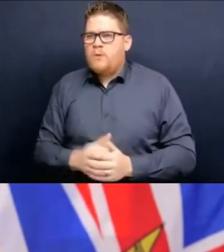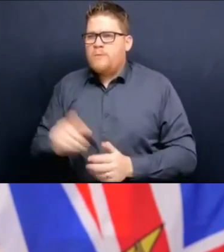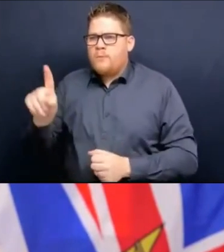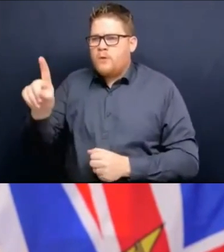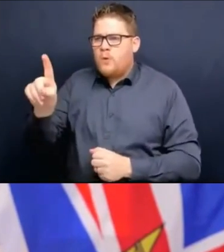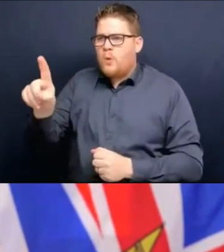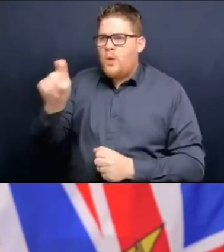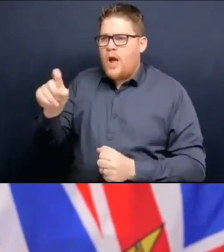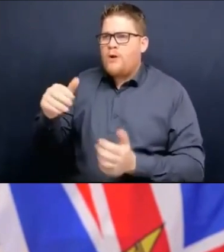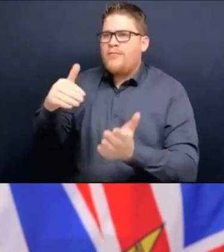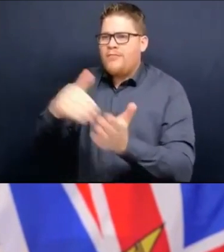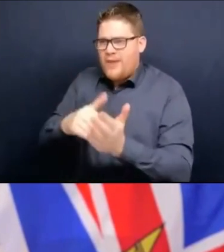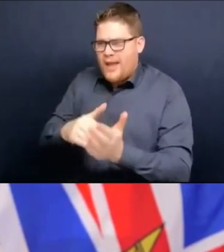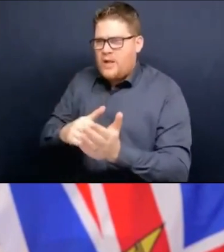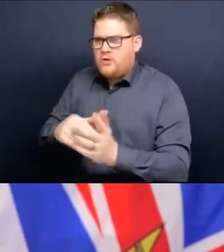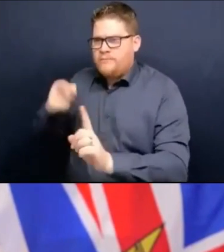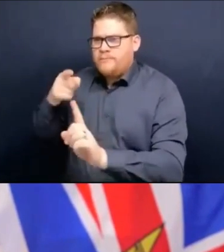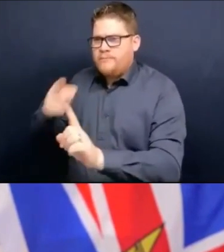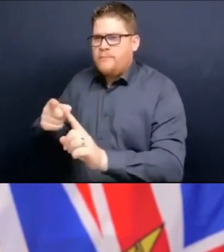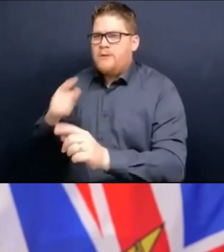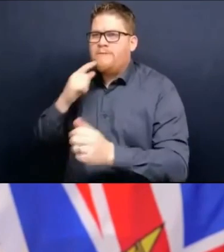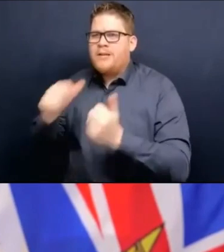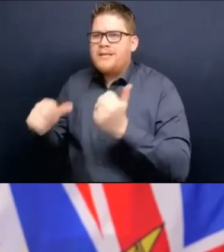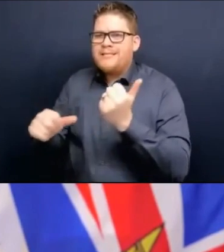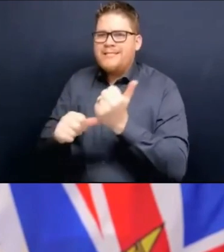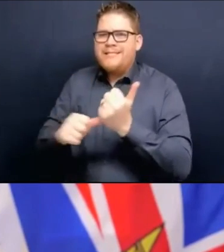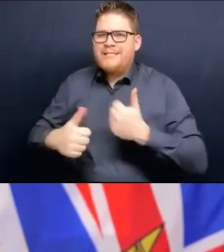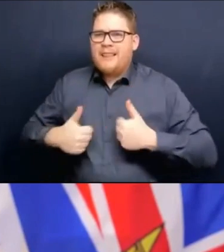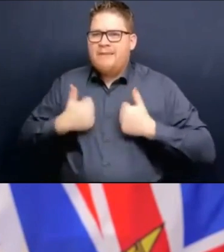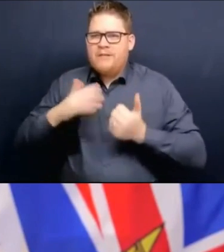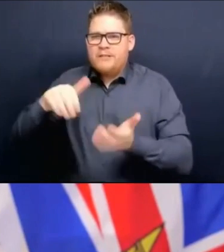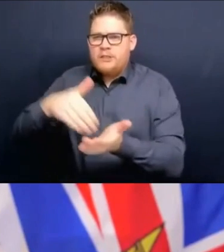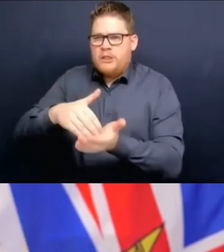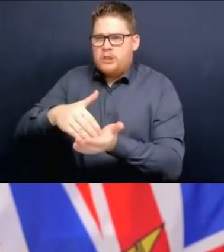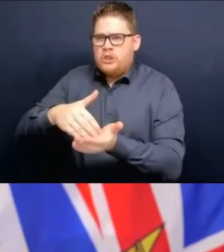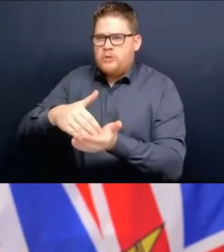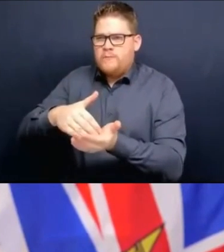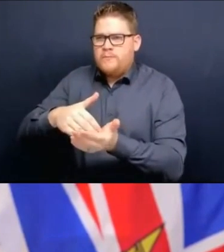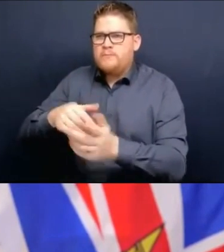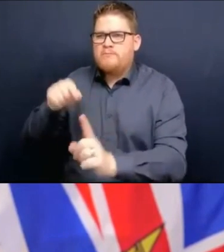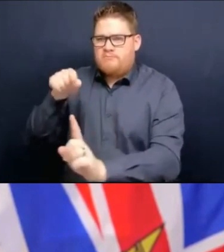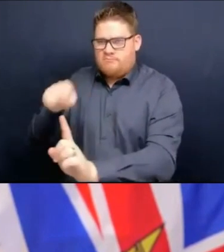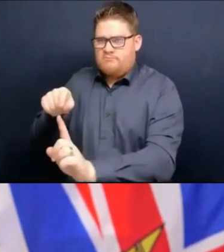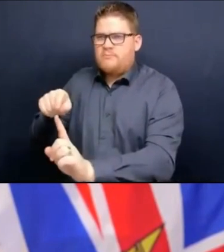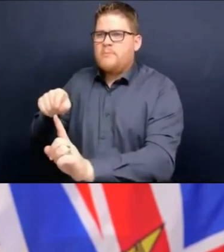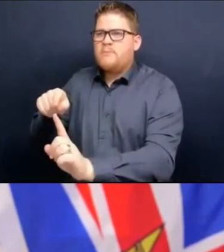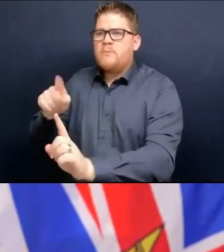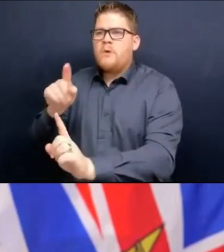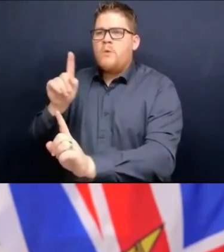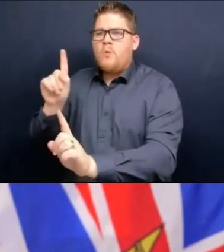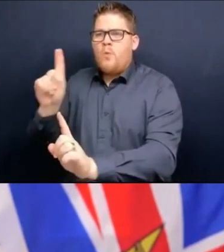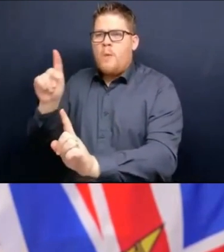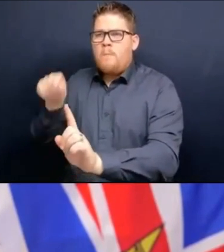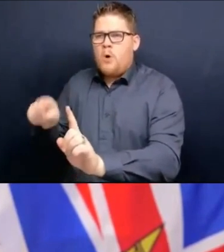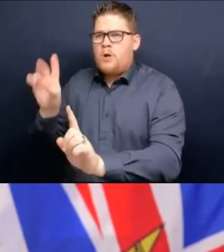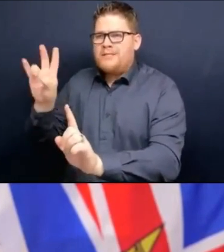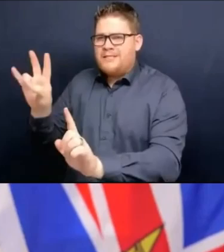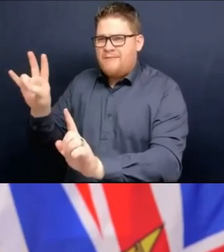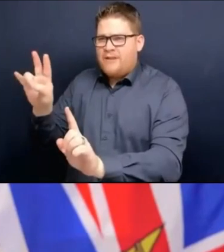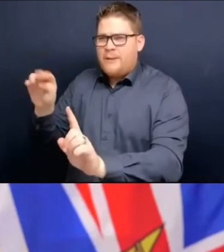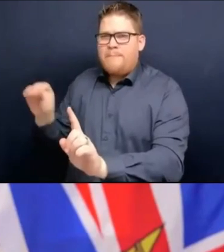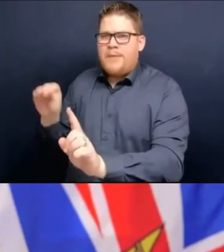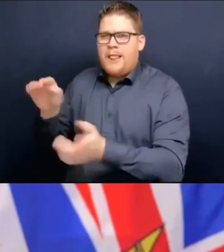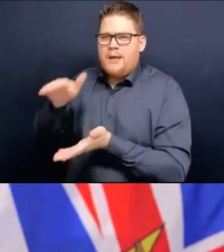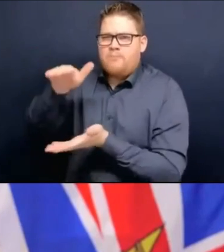in long-term care and assisted living. addition to the approximately 1.74 million they have already received. 300